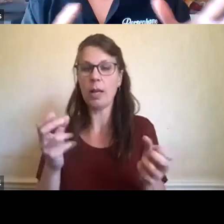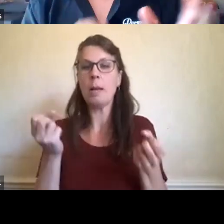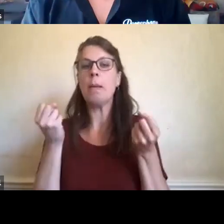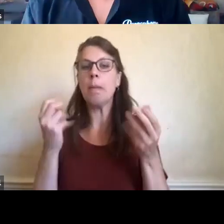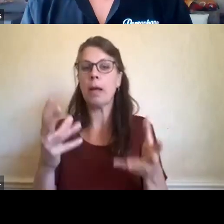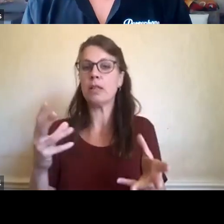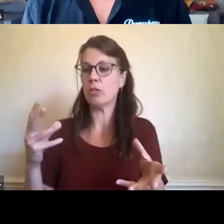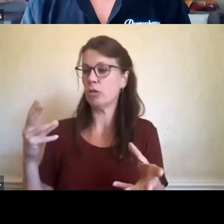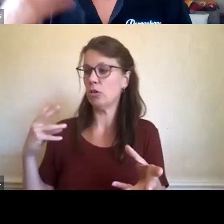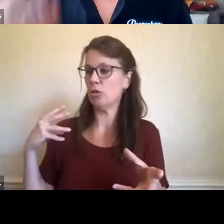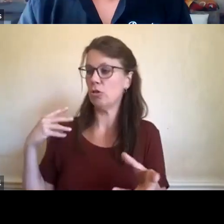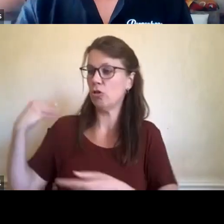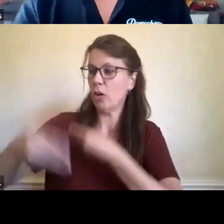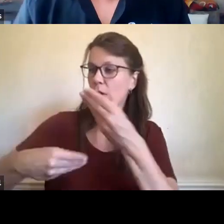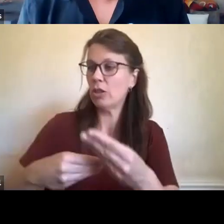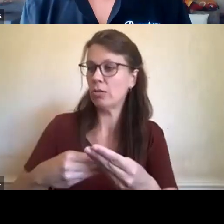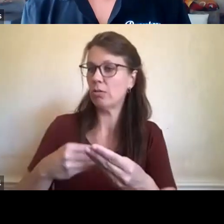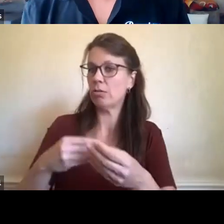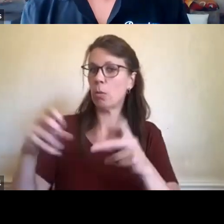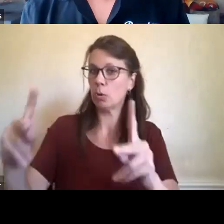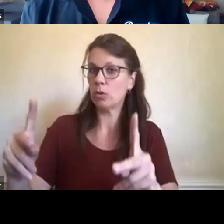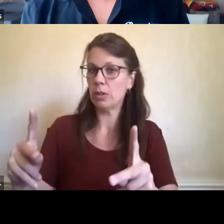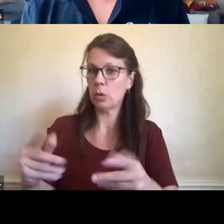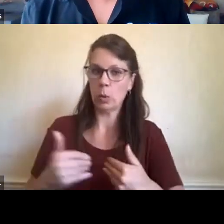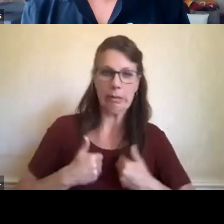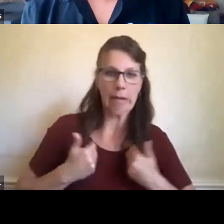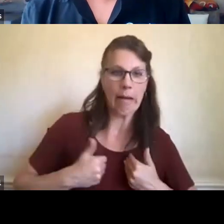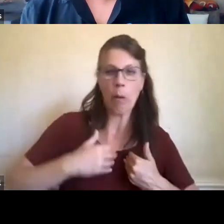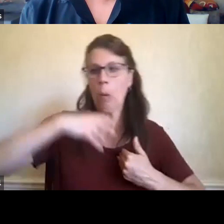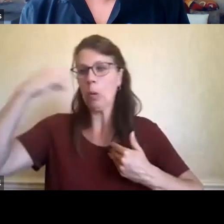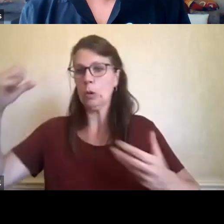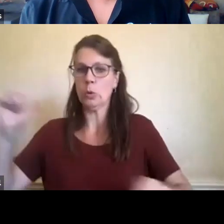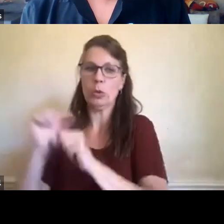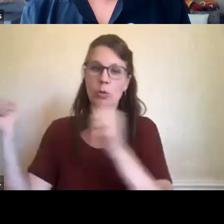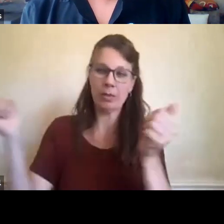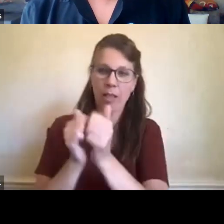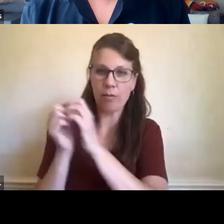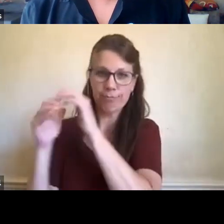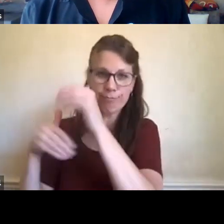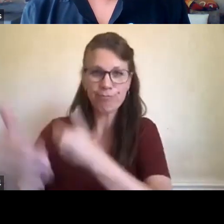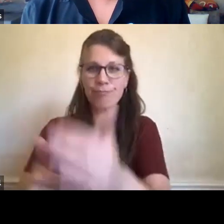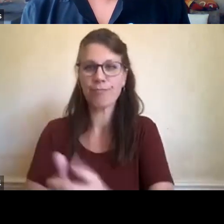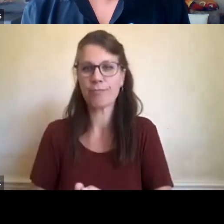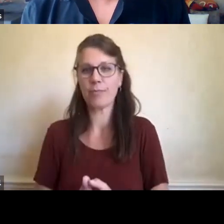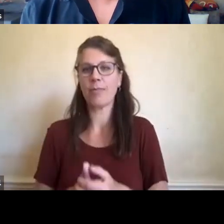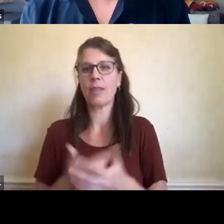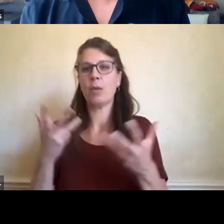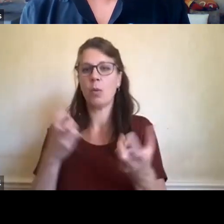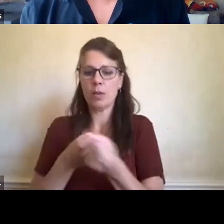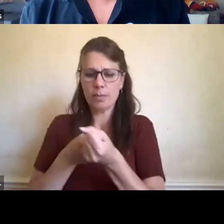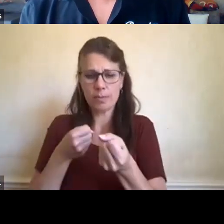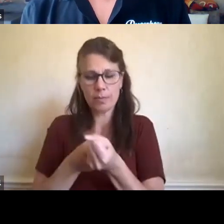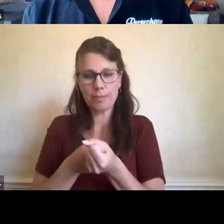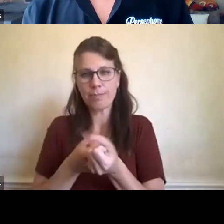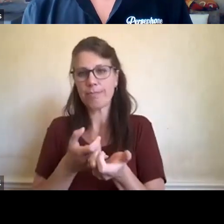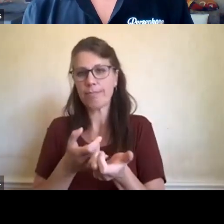opportunities. You know, we're, we're constantly looking to, uh, support this growing, uh, requirement of